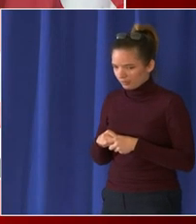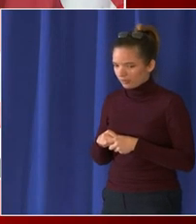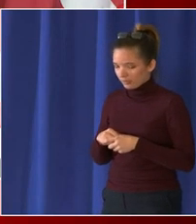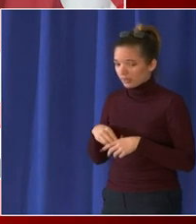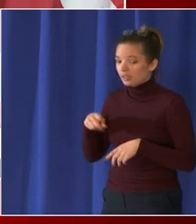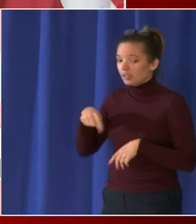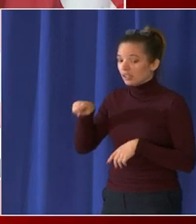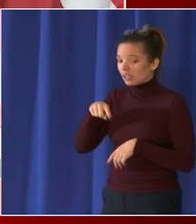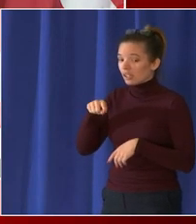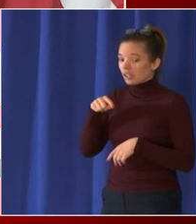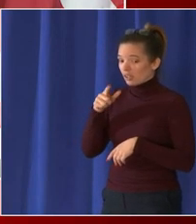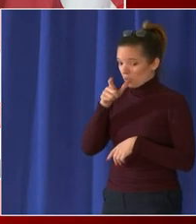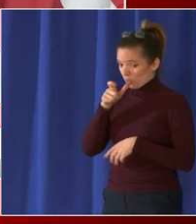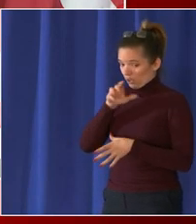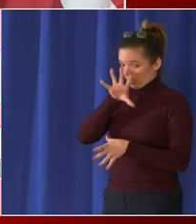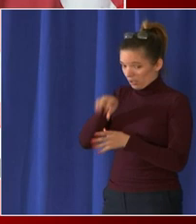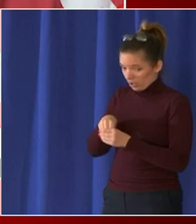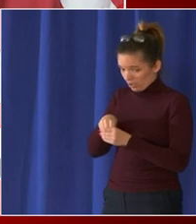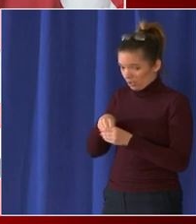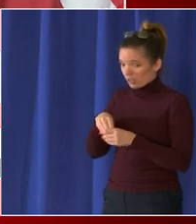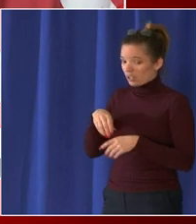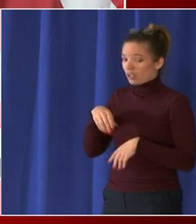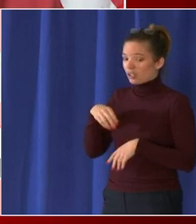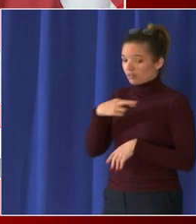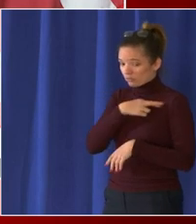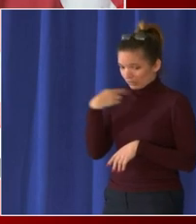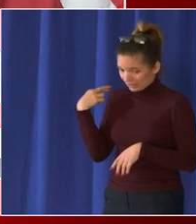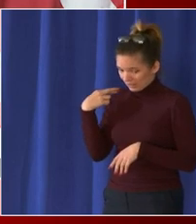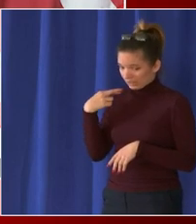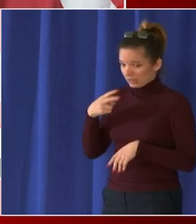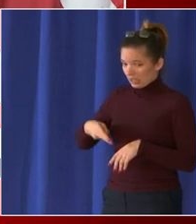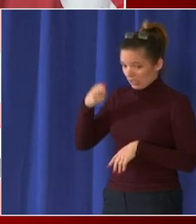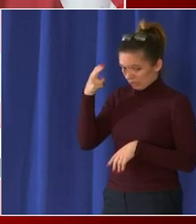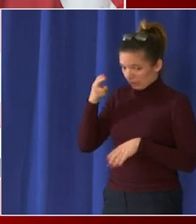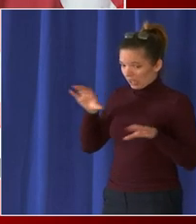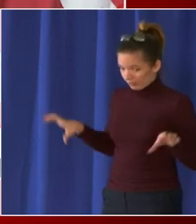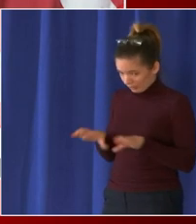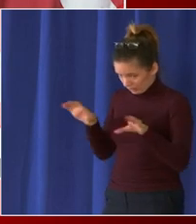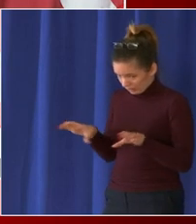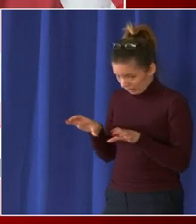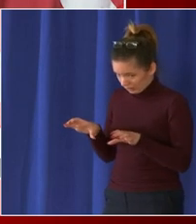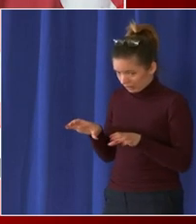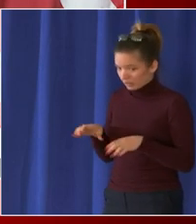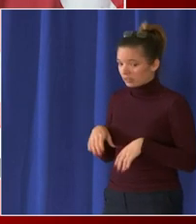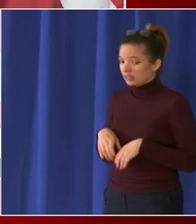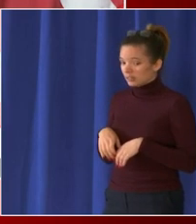higher risk activities having the most protection possible and that's where we landed